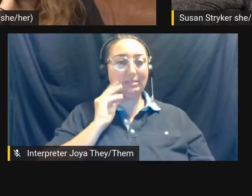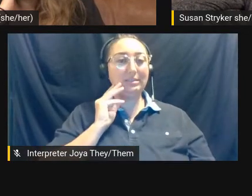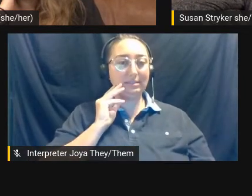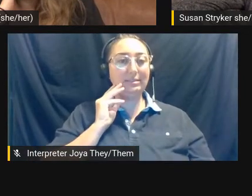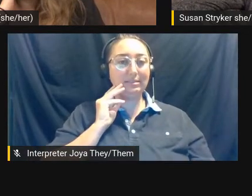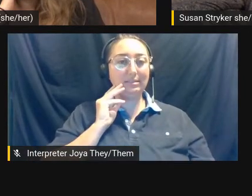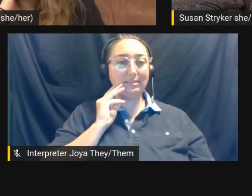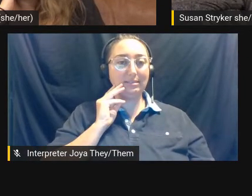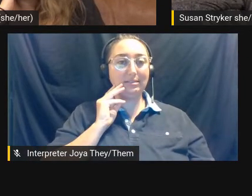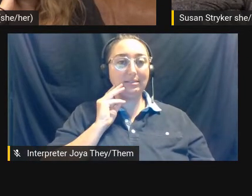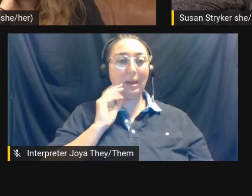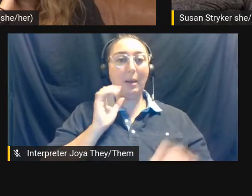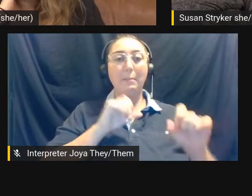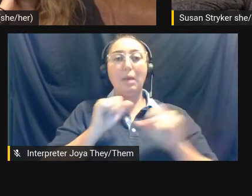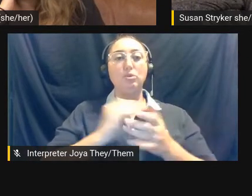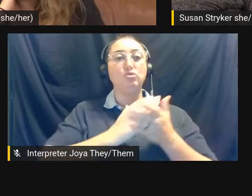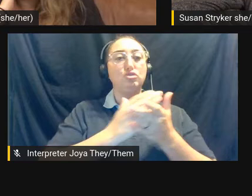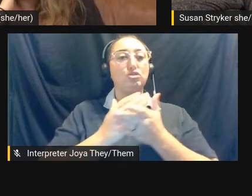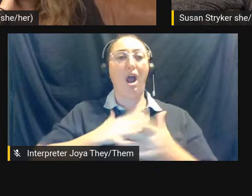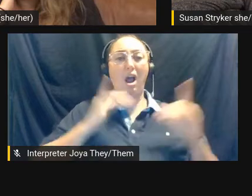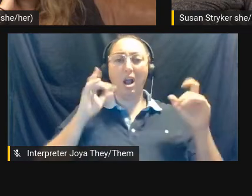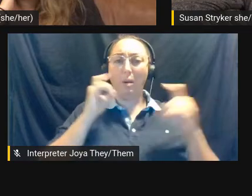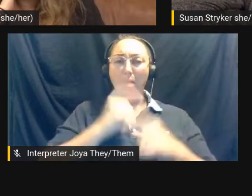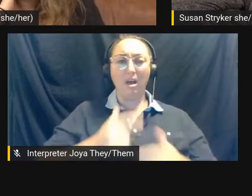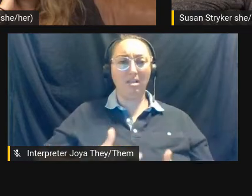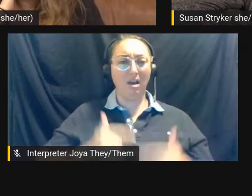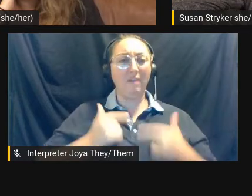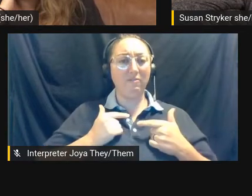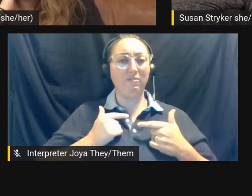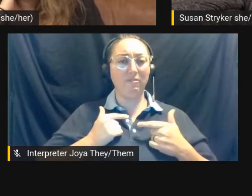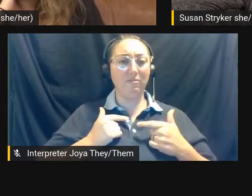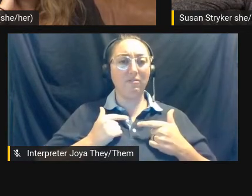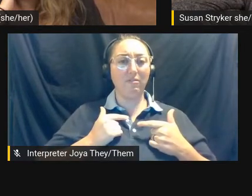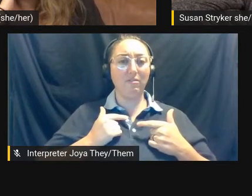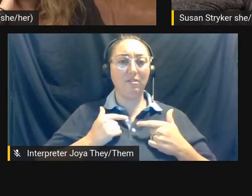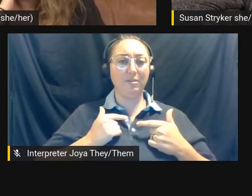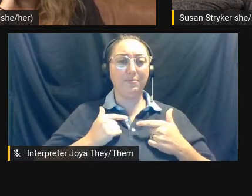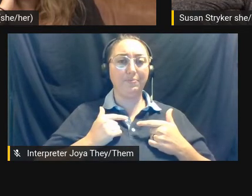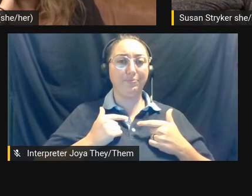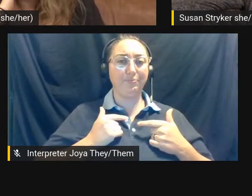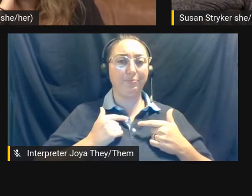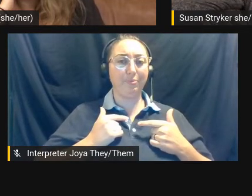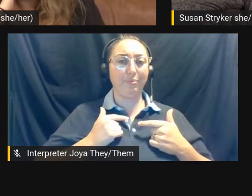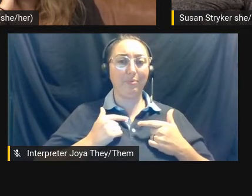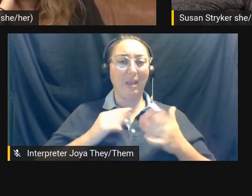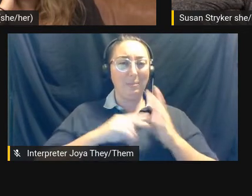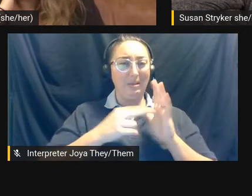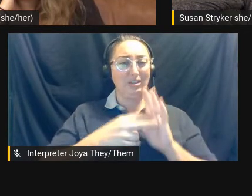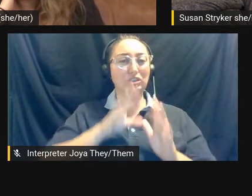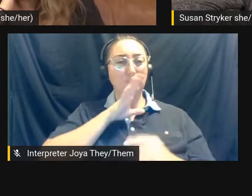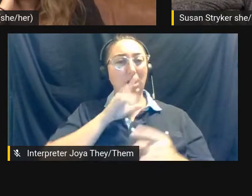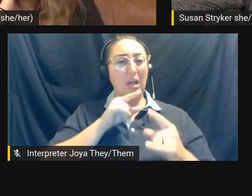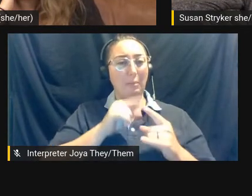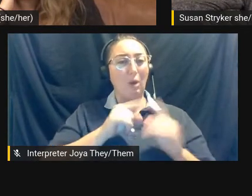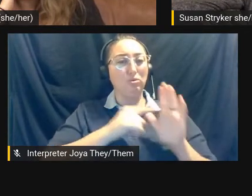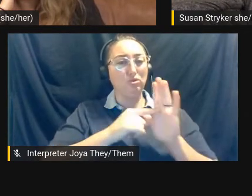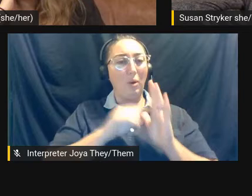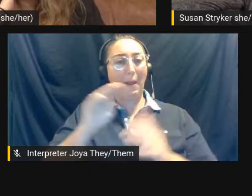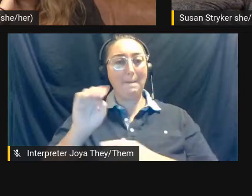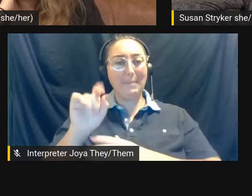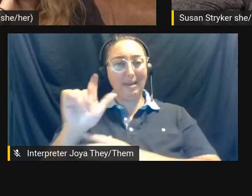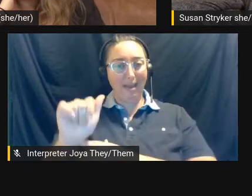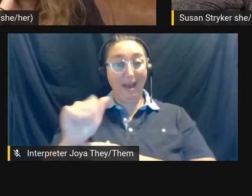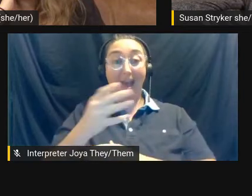and, and share our complexity of our lives, um, in, in terms of media, um, and even in, in